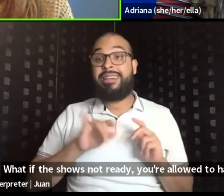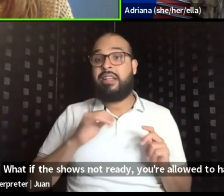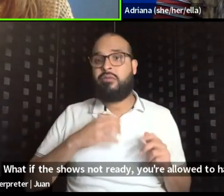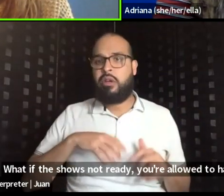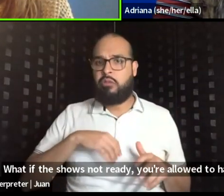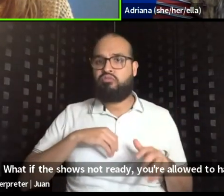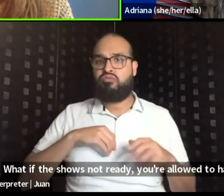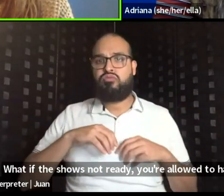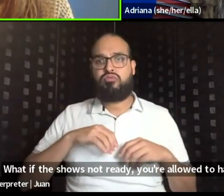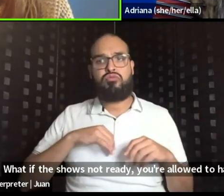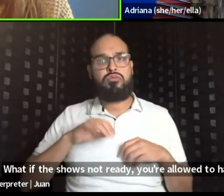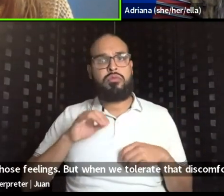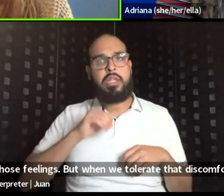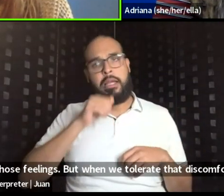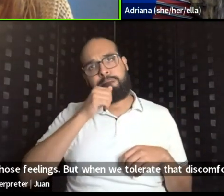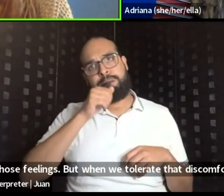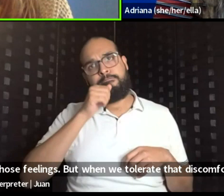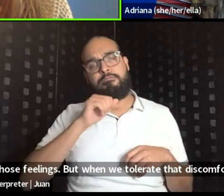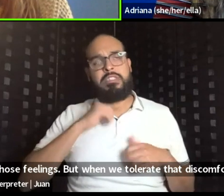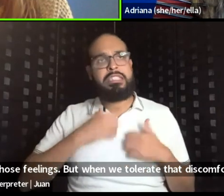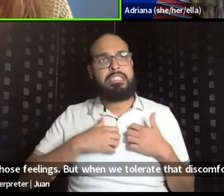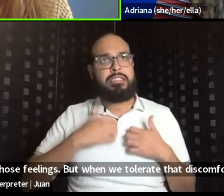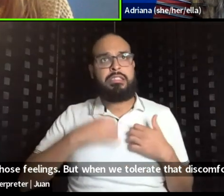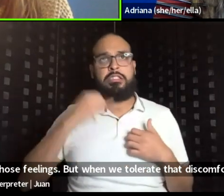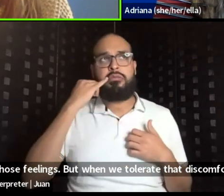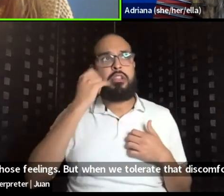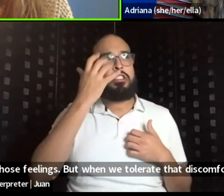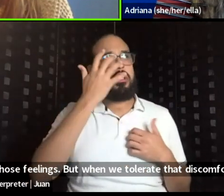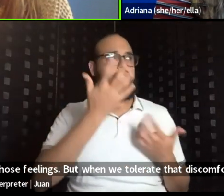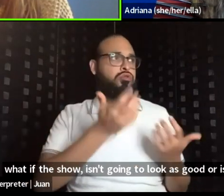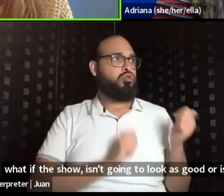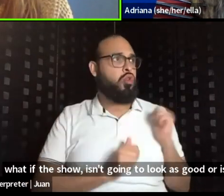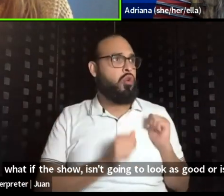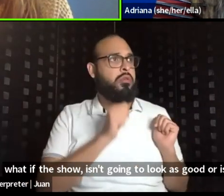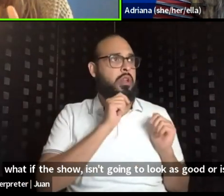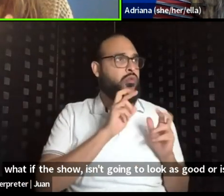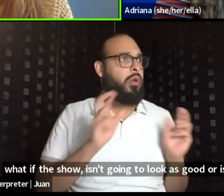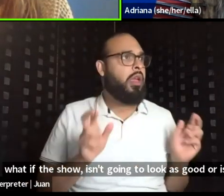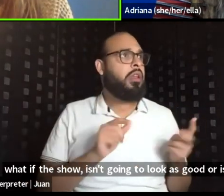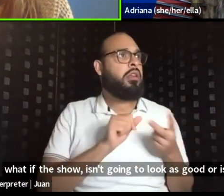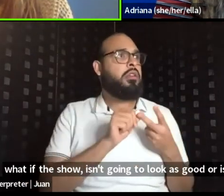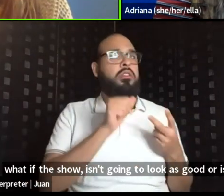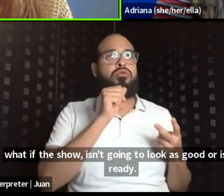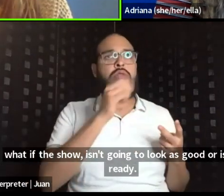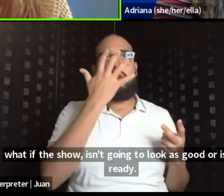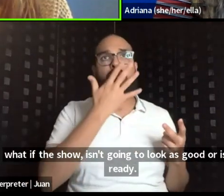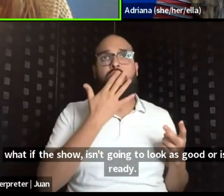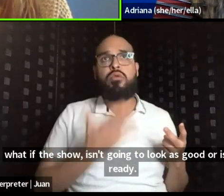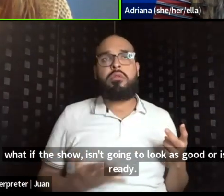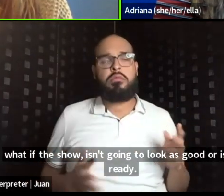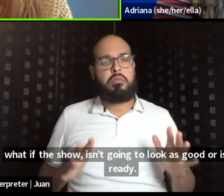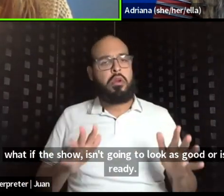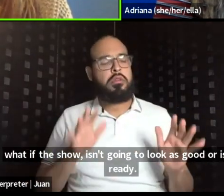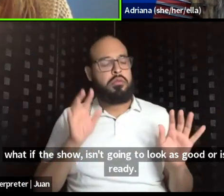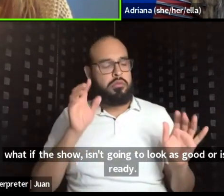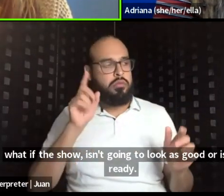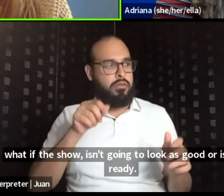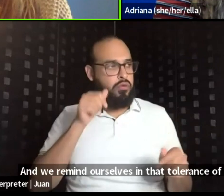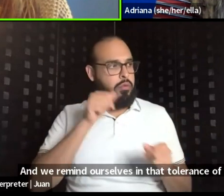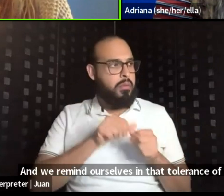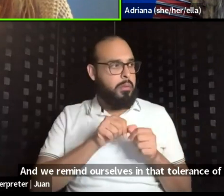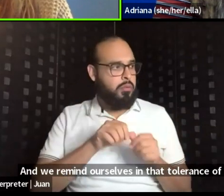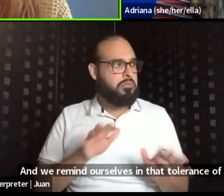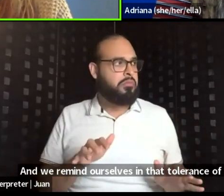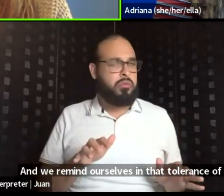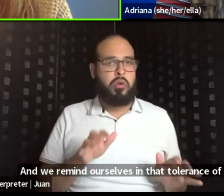of what if the show isn't going to look as good or isn't ready. And we remind ourselves in that tolerance of